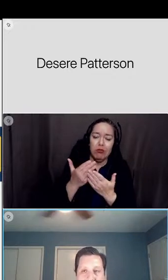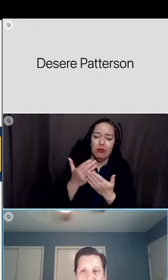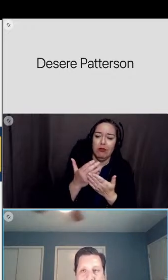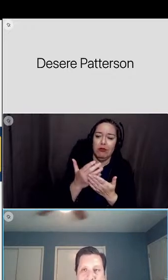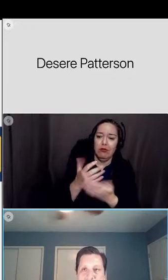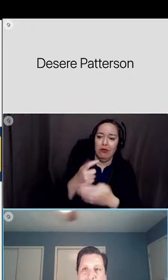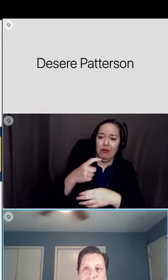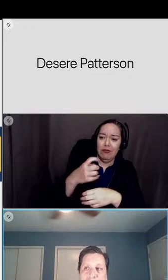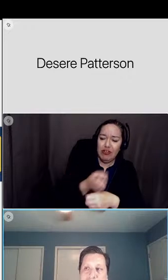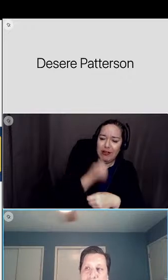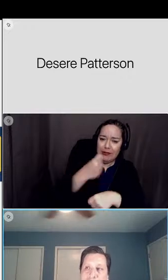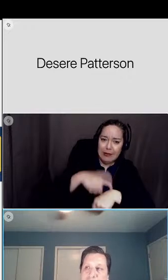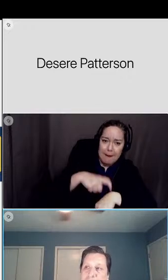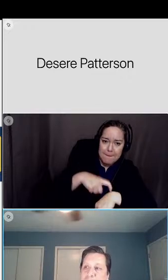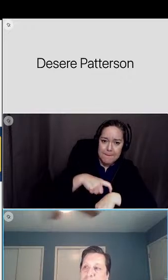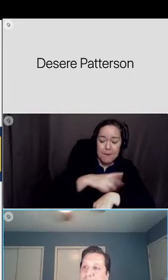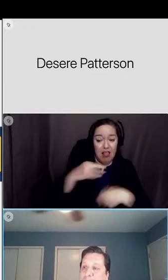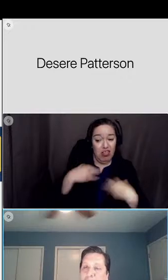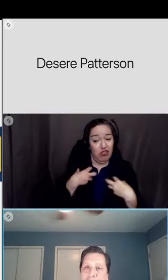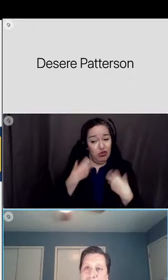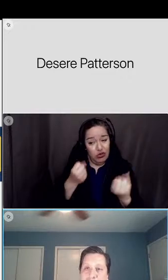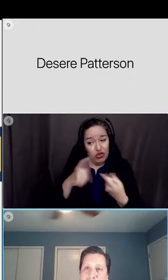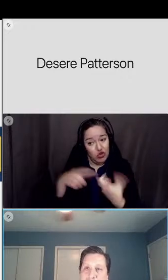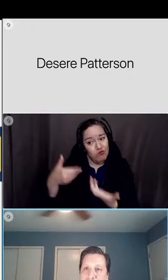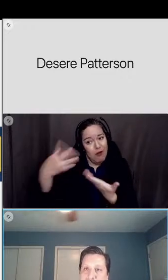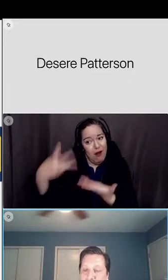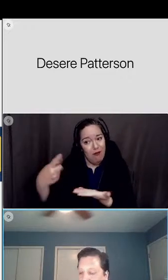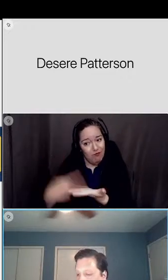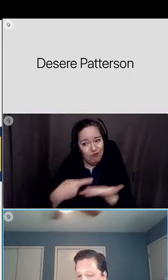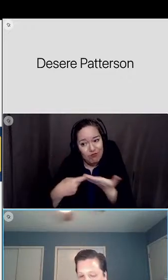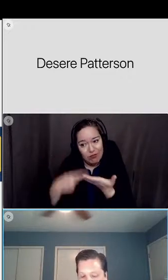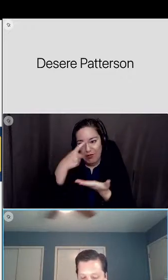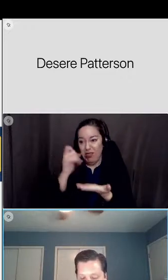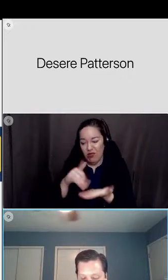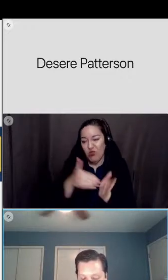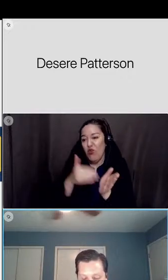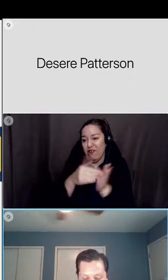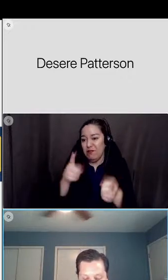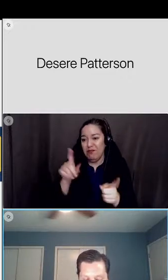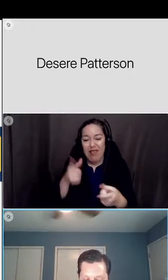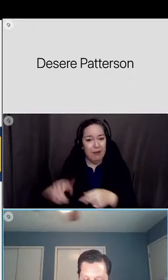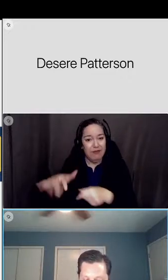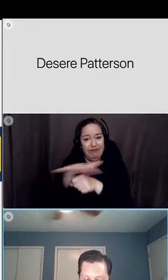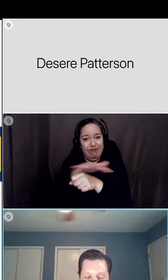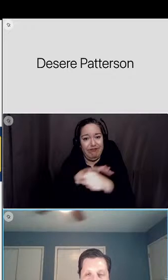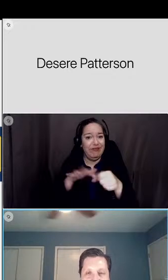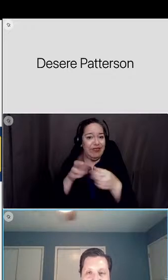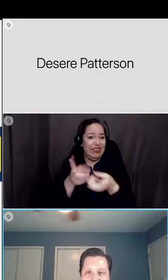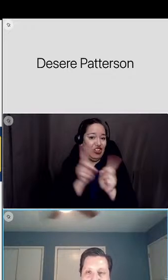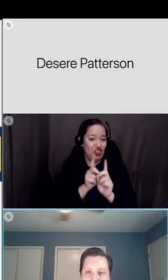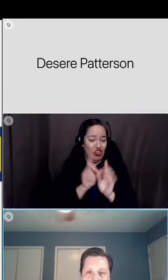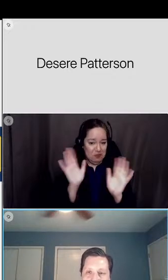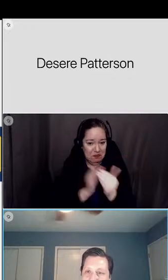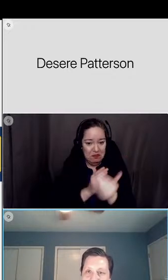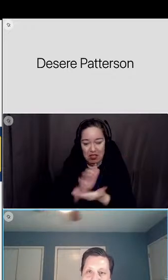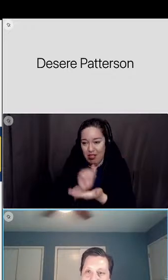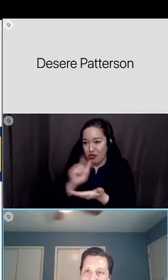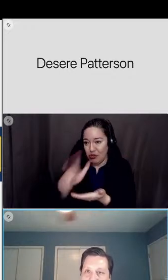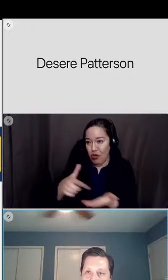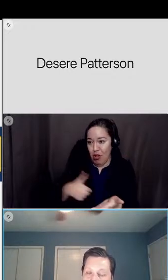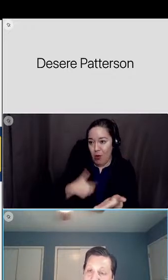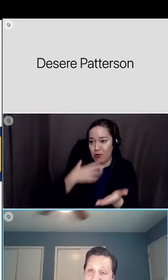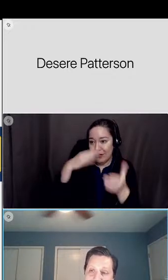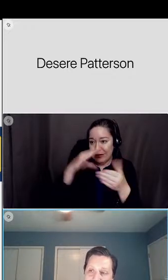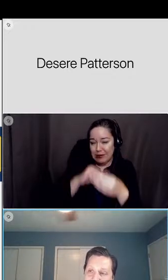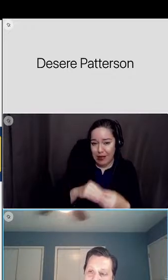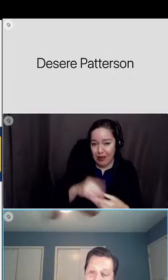issue up because it's something that's often thrown around our district so anyway that's all i have to say about that and but i want to thank